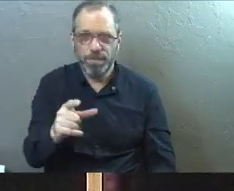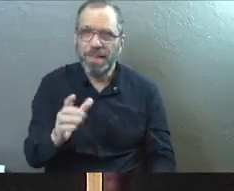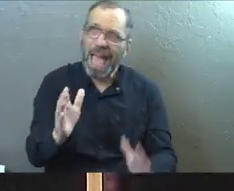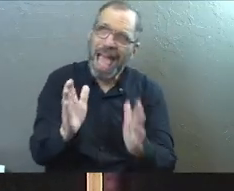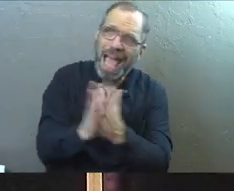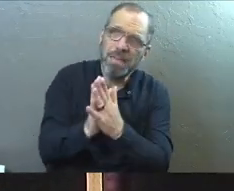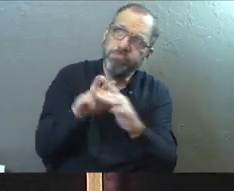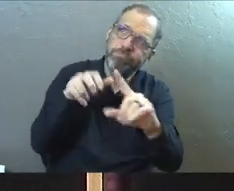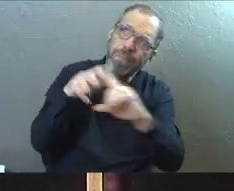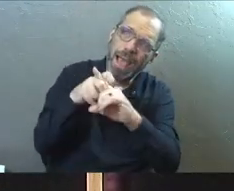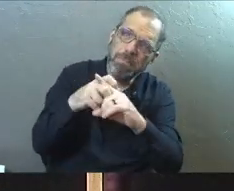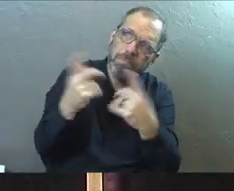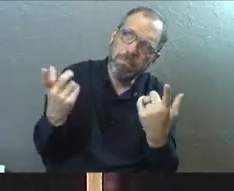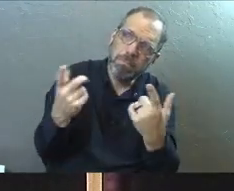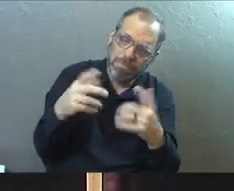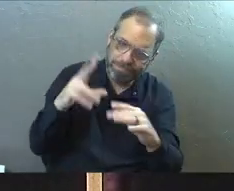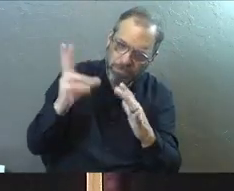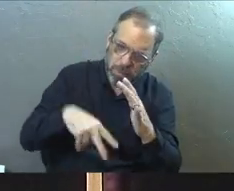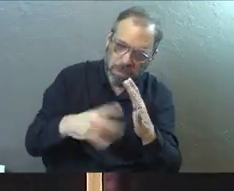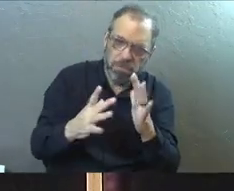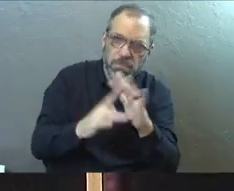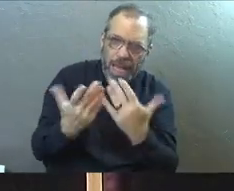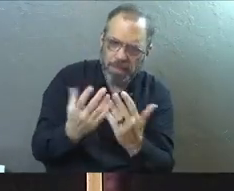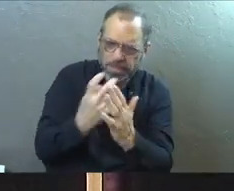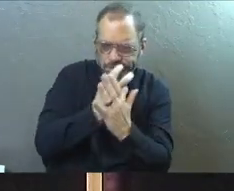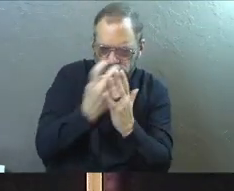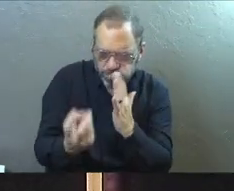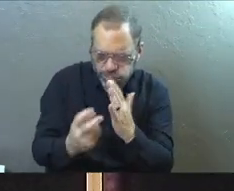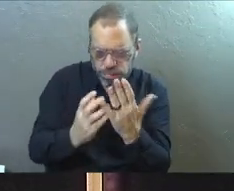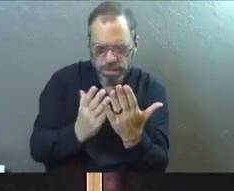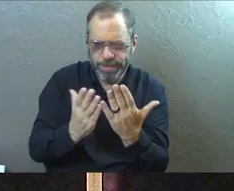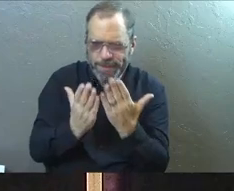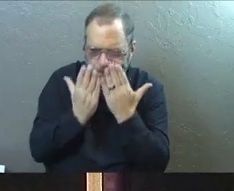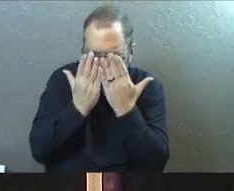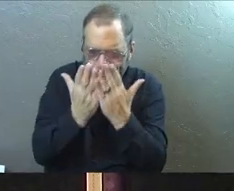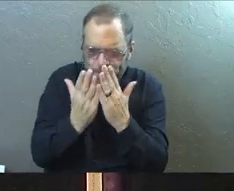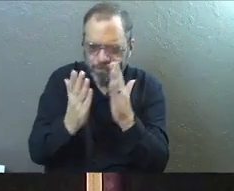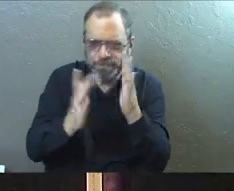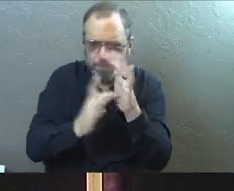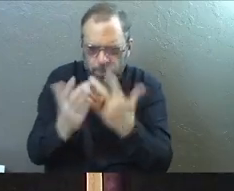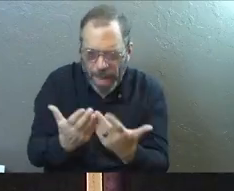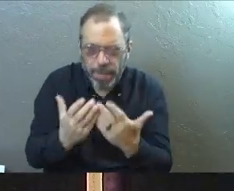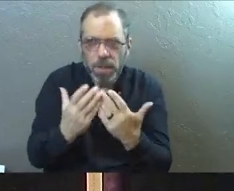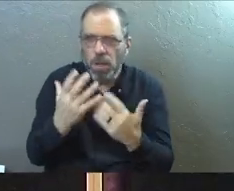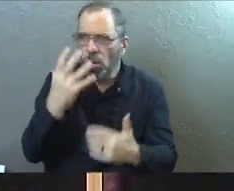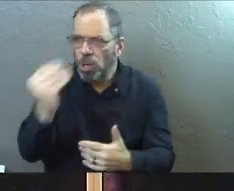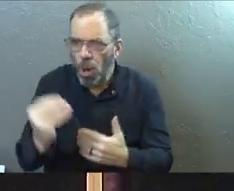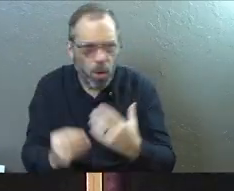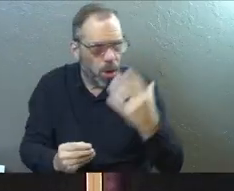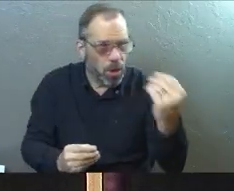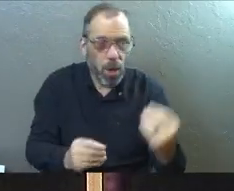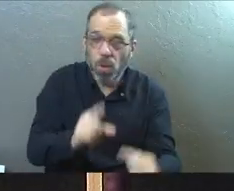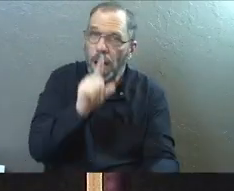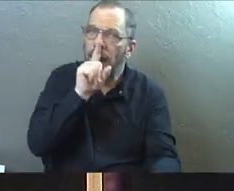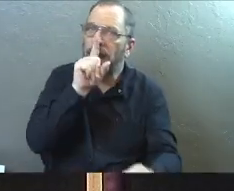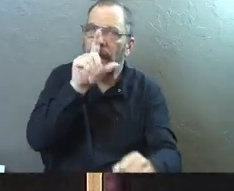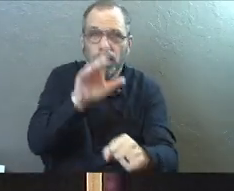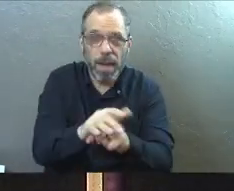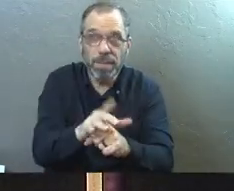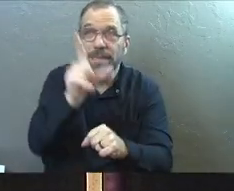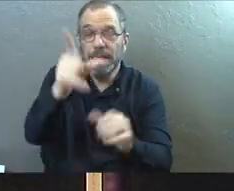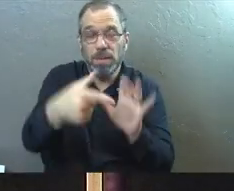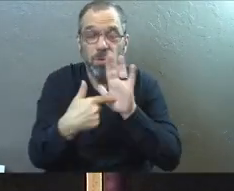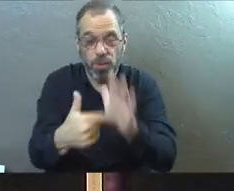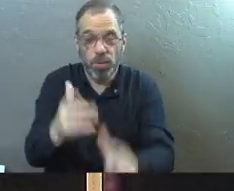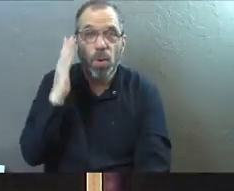Seek him. Ask him. Get into his word. God revealed to me what the truth is. Which way am I supposed to go? And I promise you he will reveal